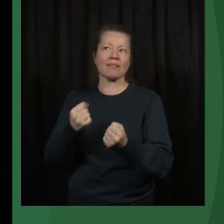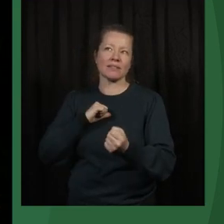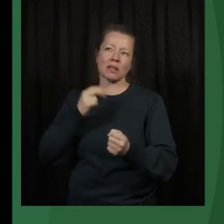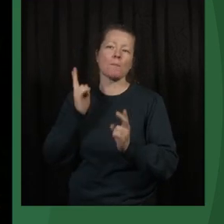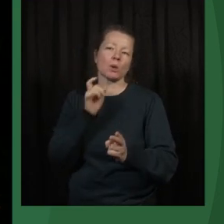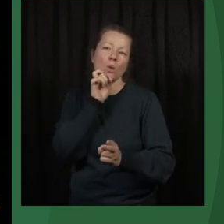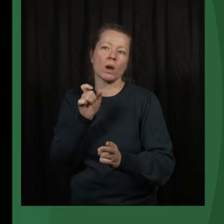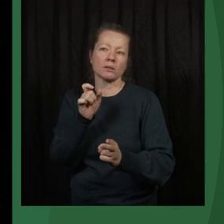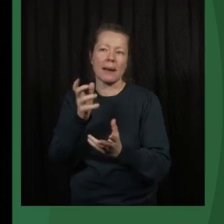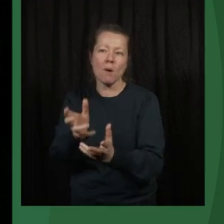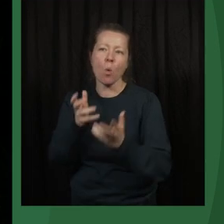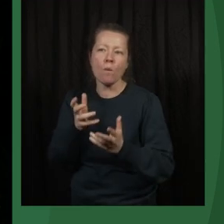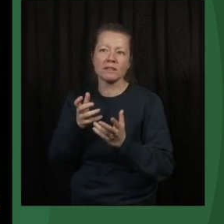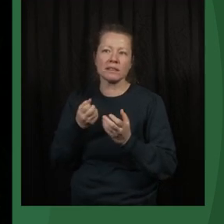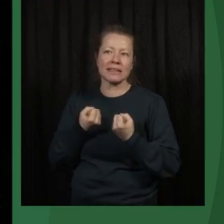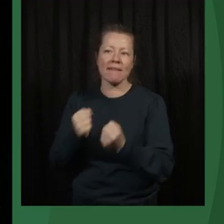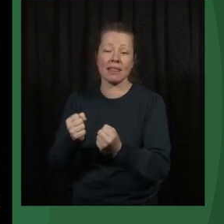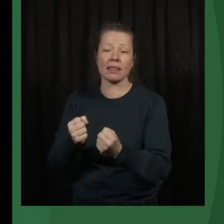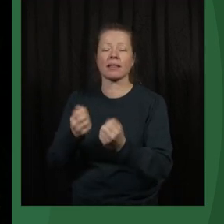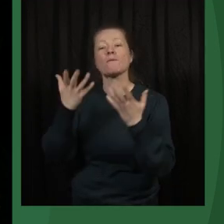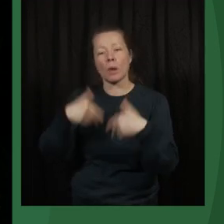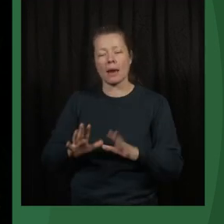needs driven, it works better.